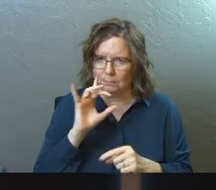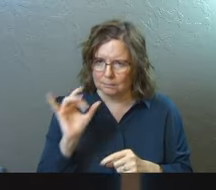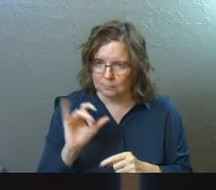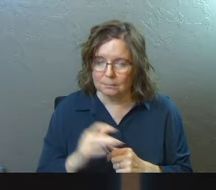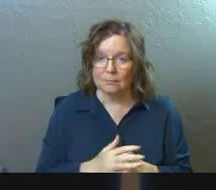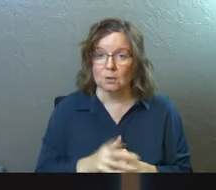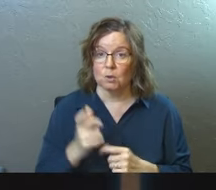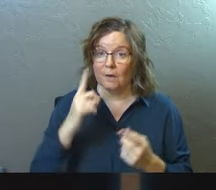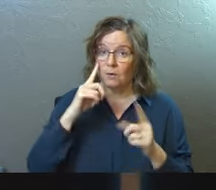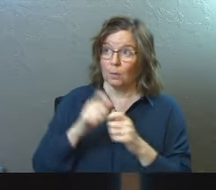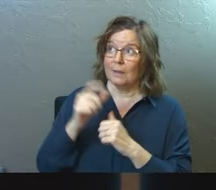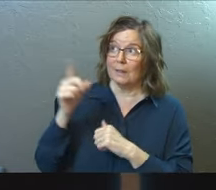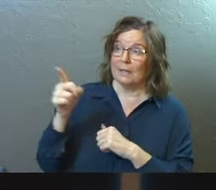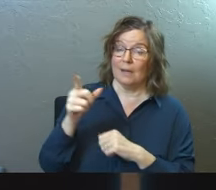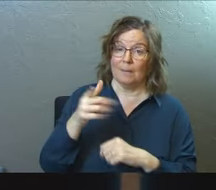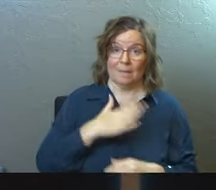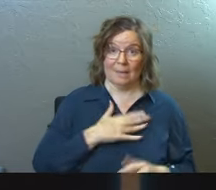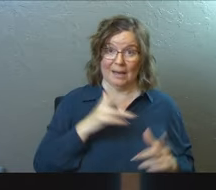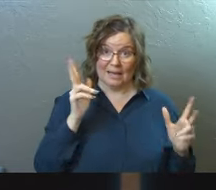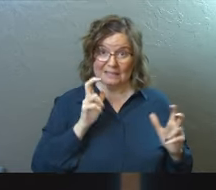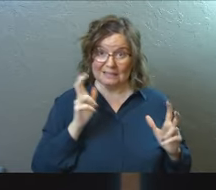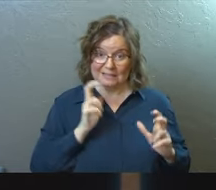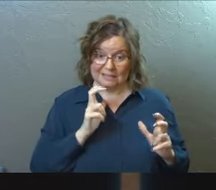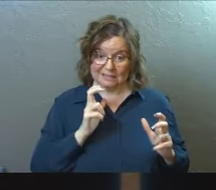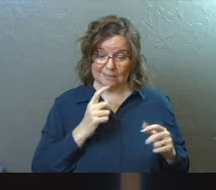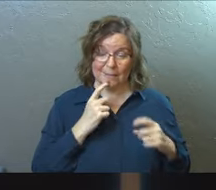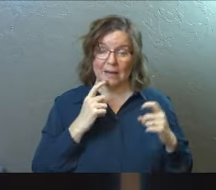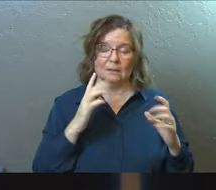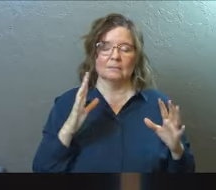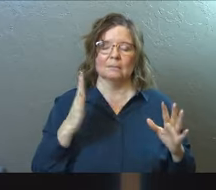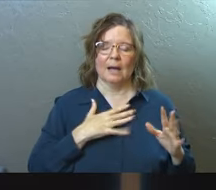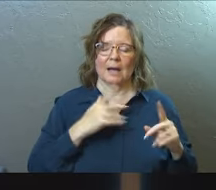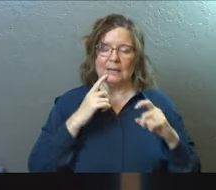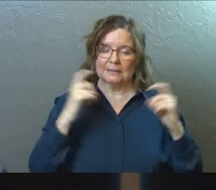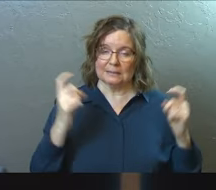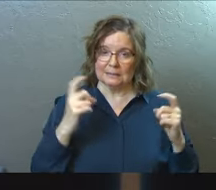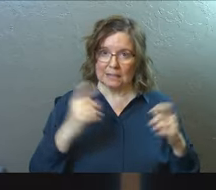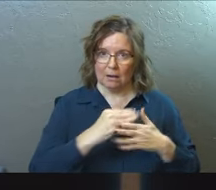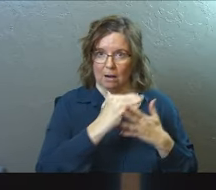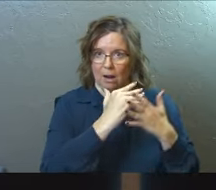got to agree with him that your sin rap sheet is so long